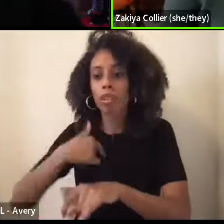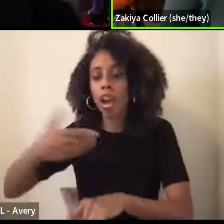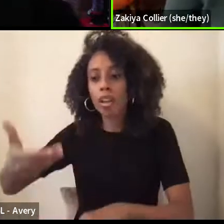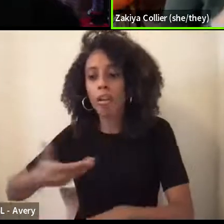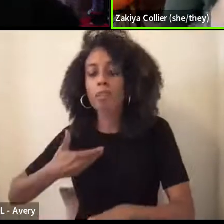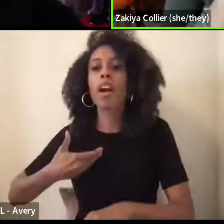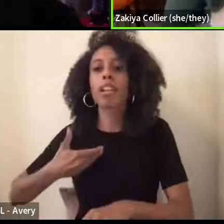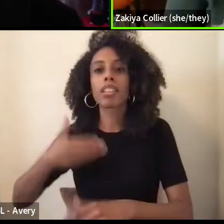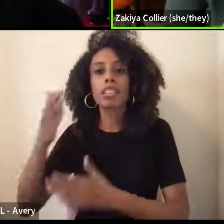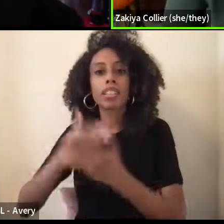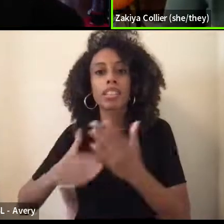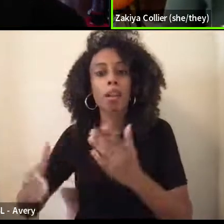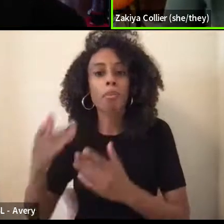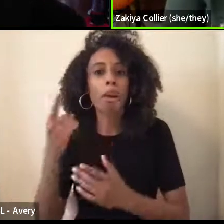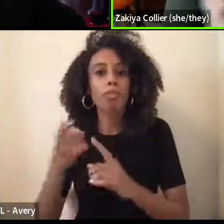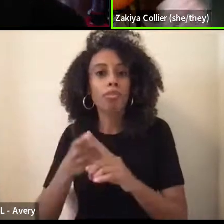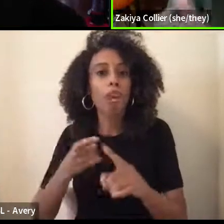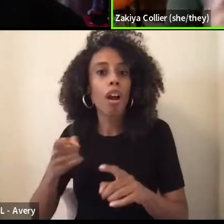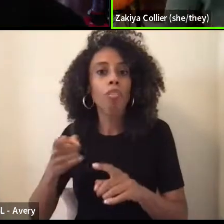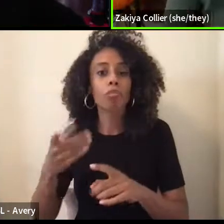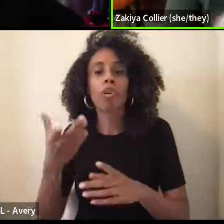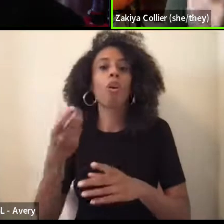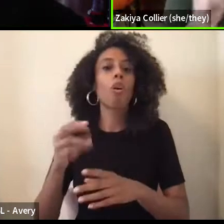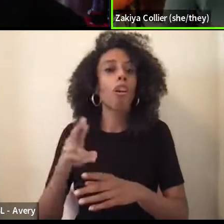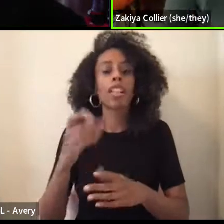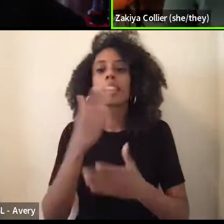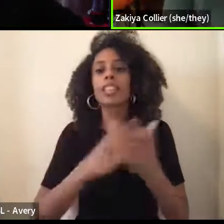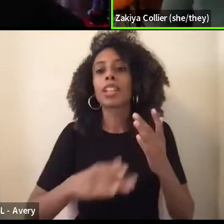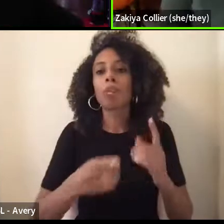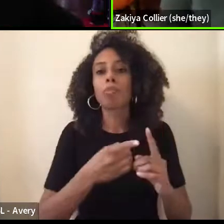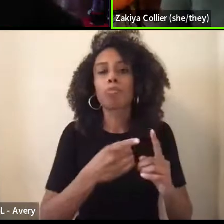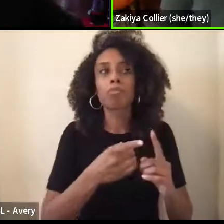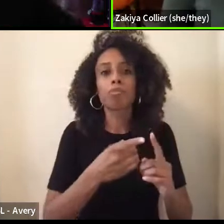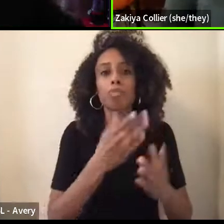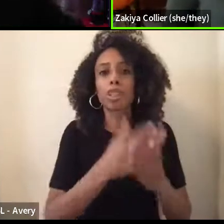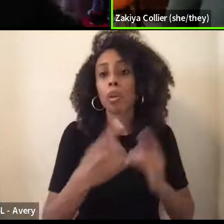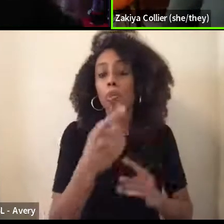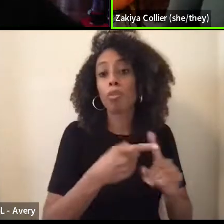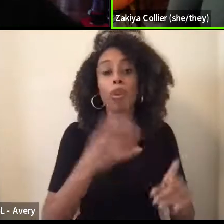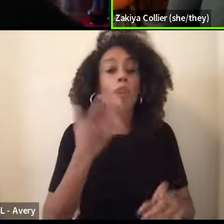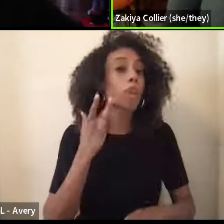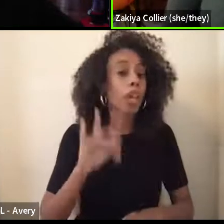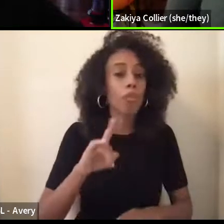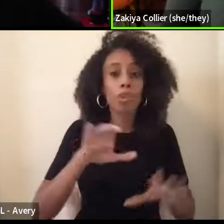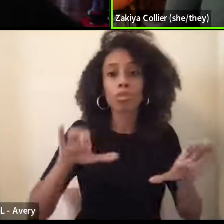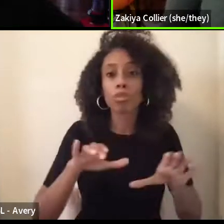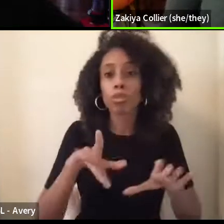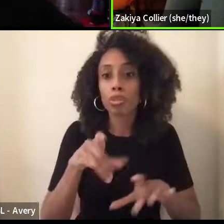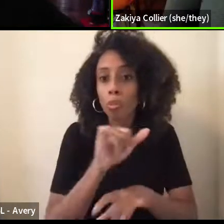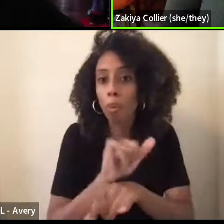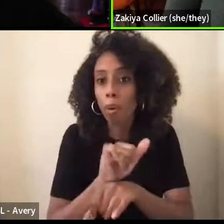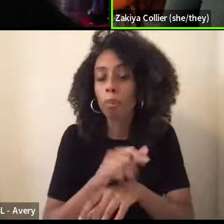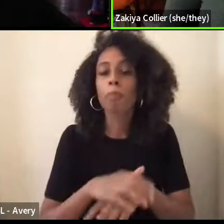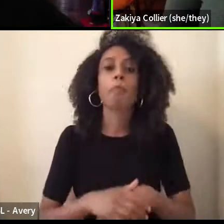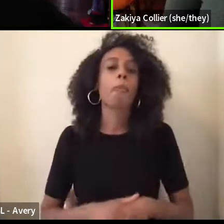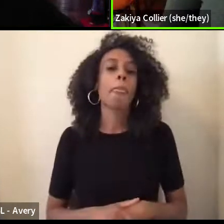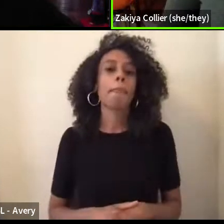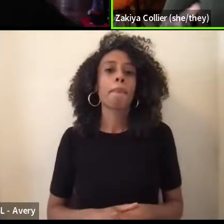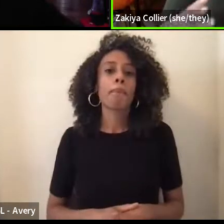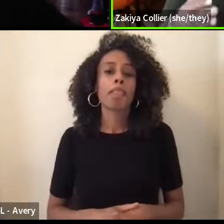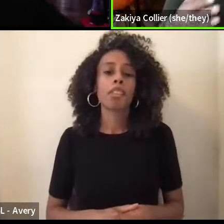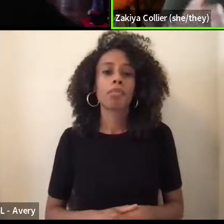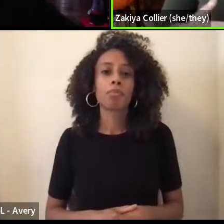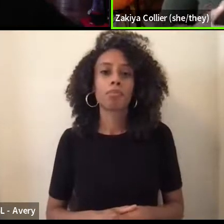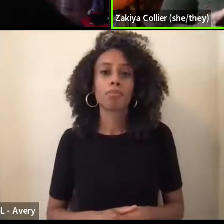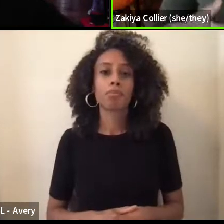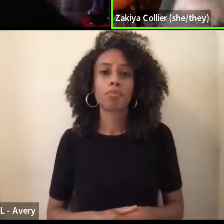from, you know, or over from California to do this. And so, um, just wanting to, to